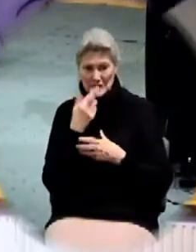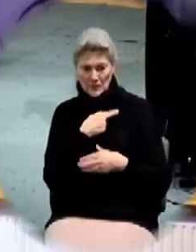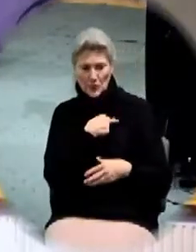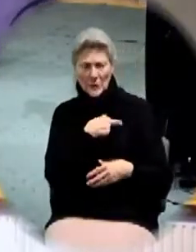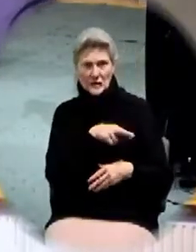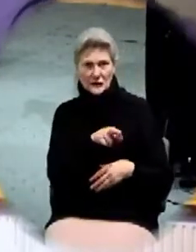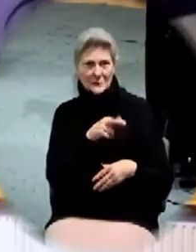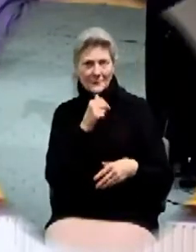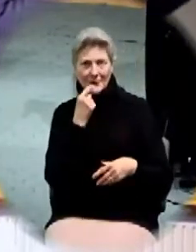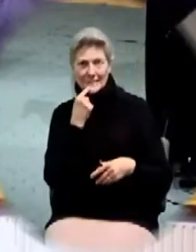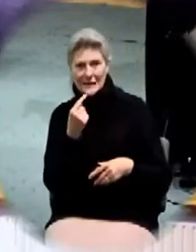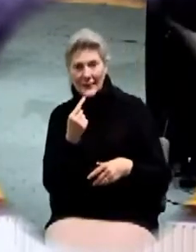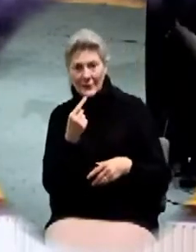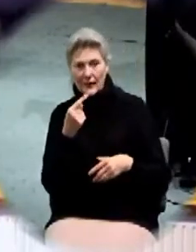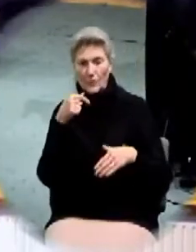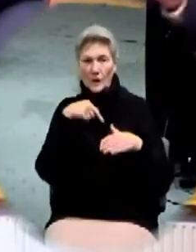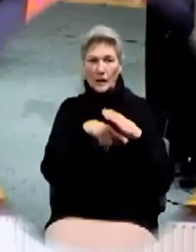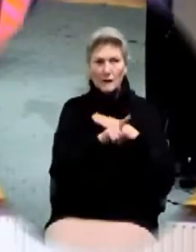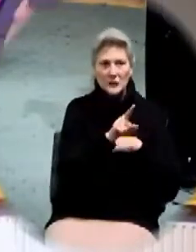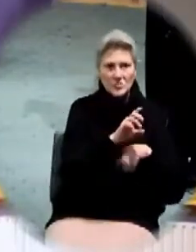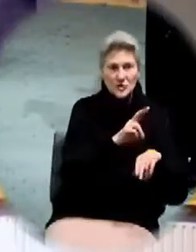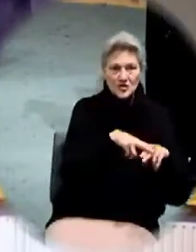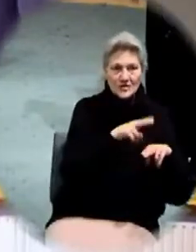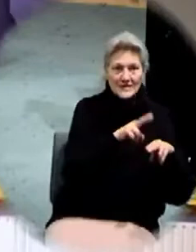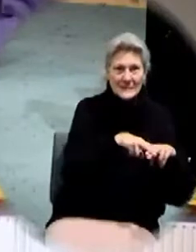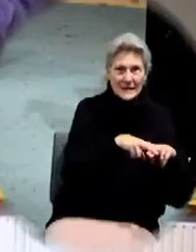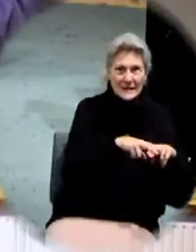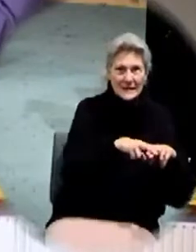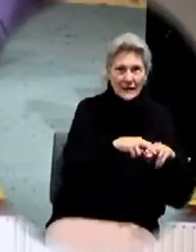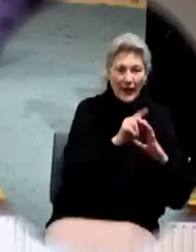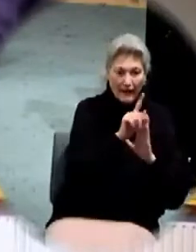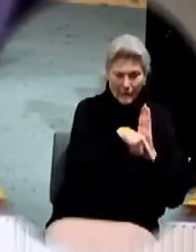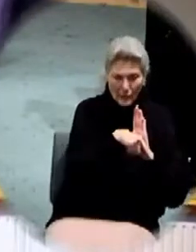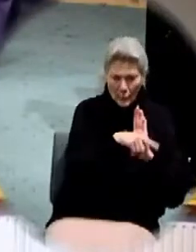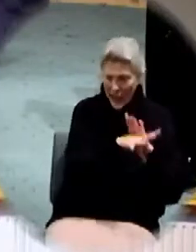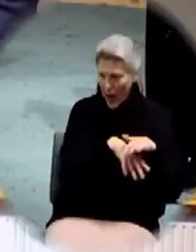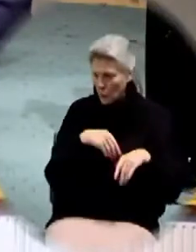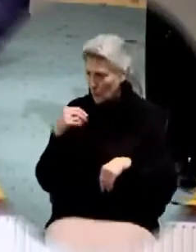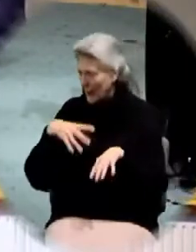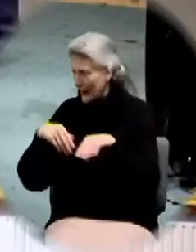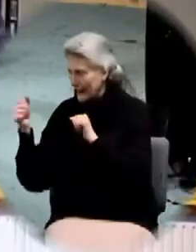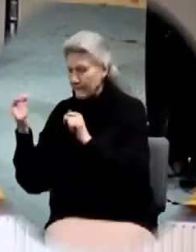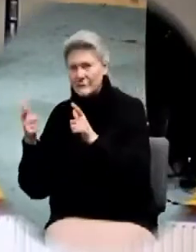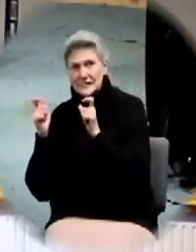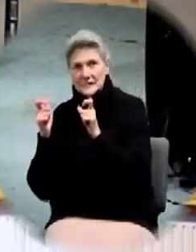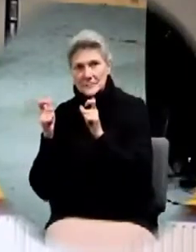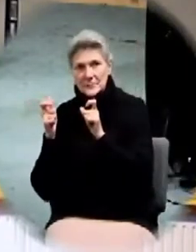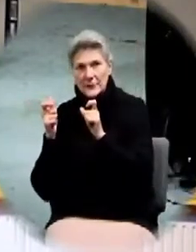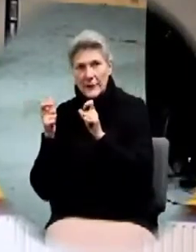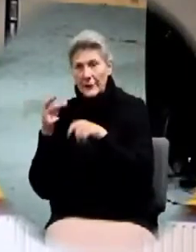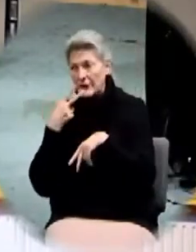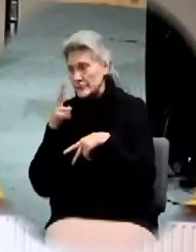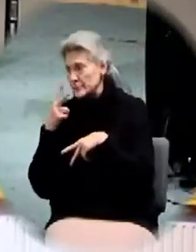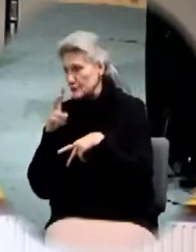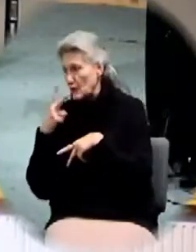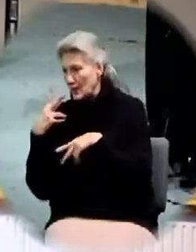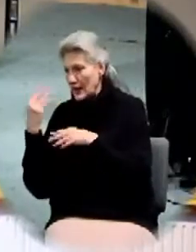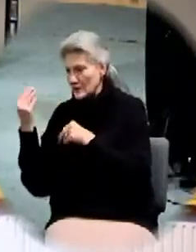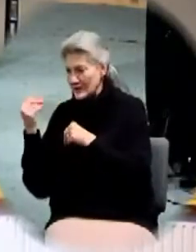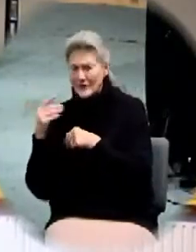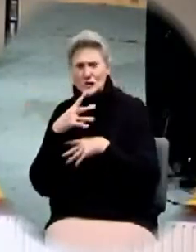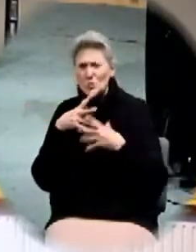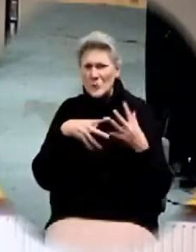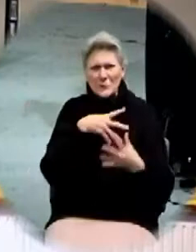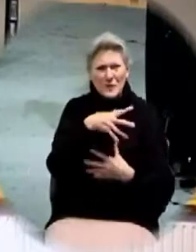and they're out smoking the cigarettes, you know, 22 seconds after they walked out the door. There's nothing there to... There's no community there.